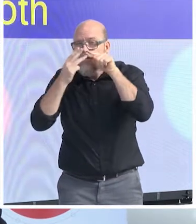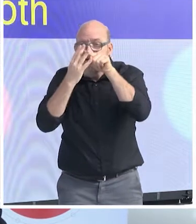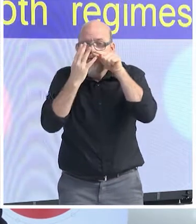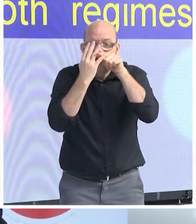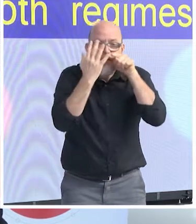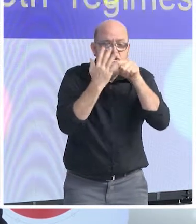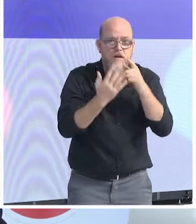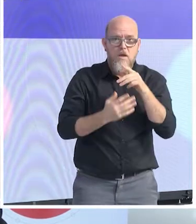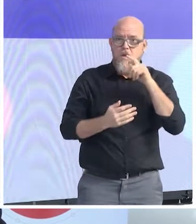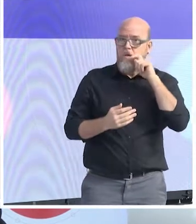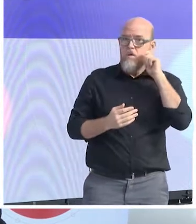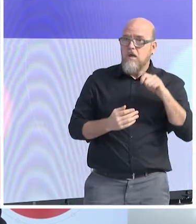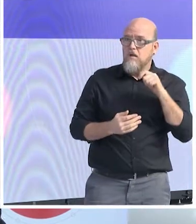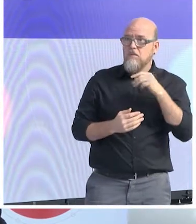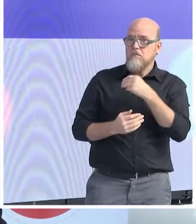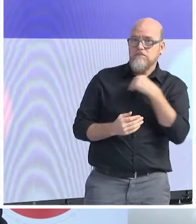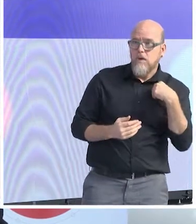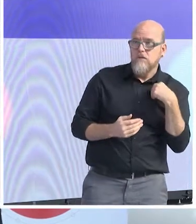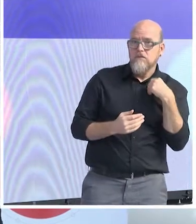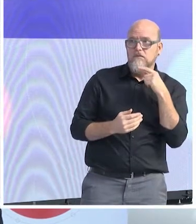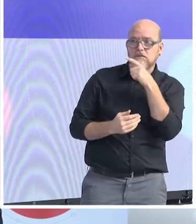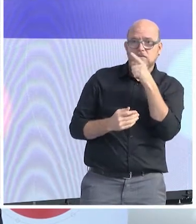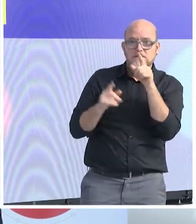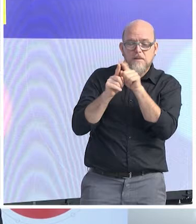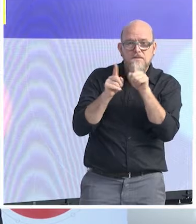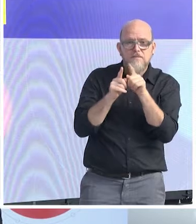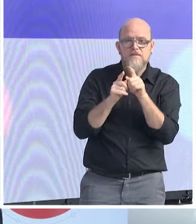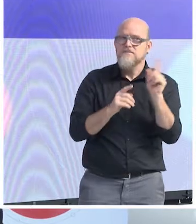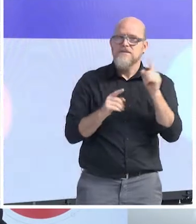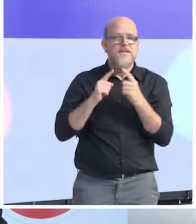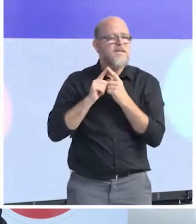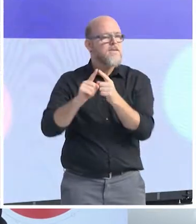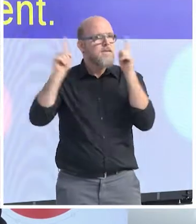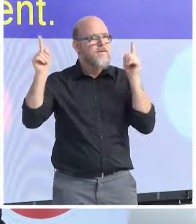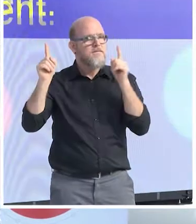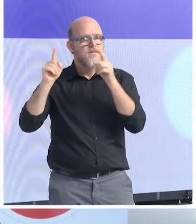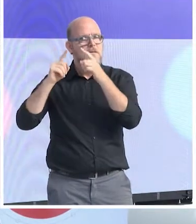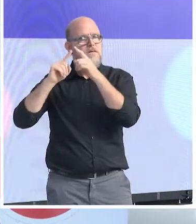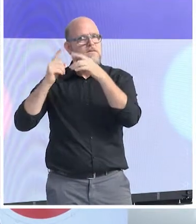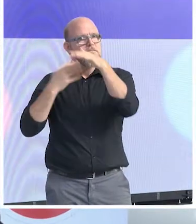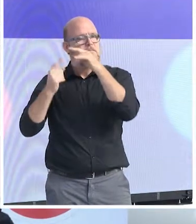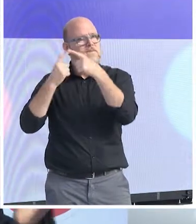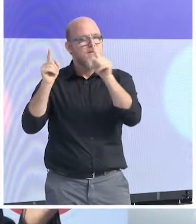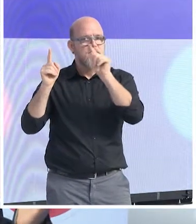clear illiberal trends, but they are very different. For example, the Hungarian regime is quite corrupt.